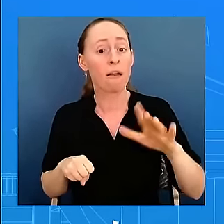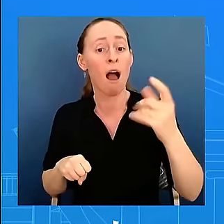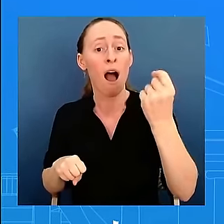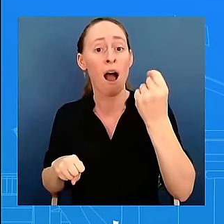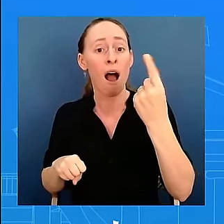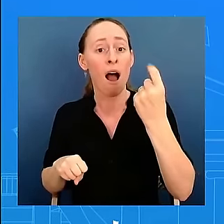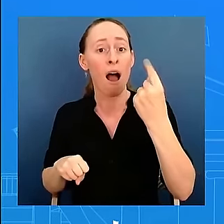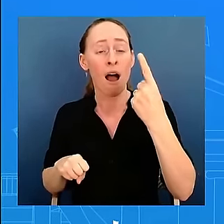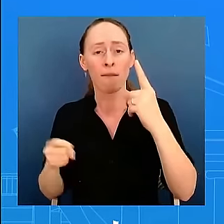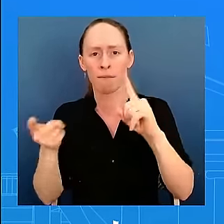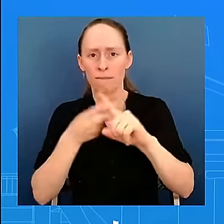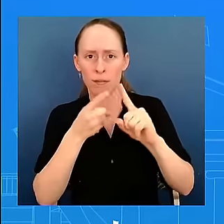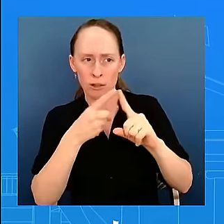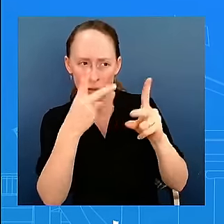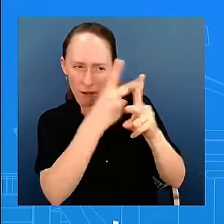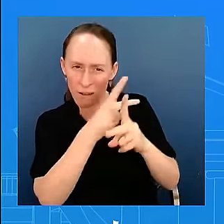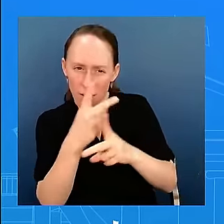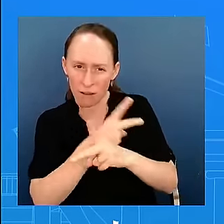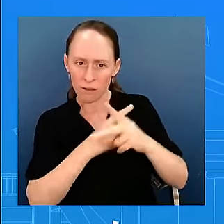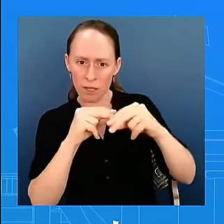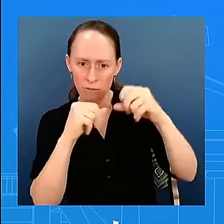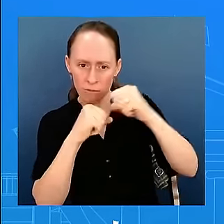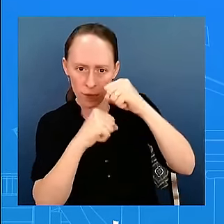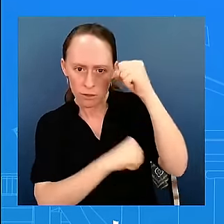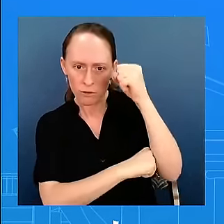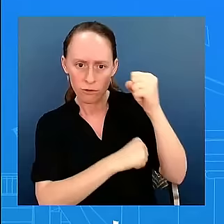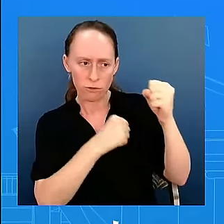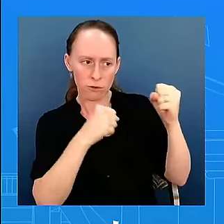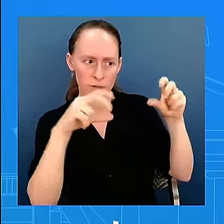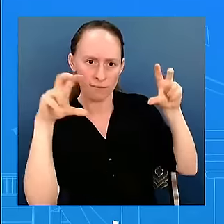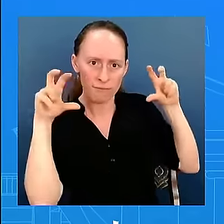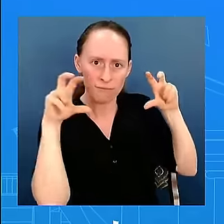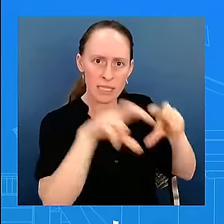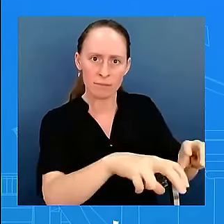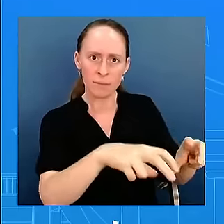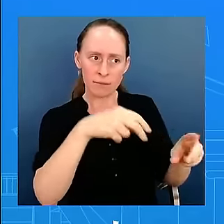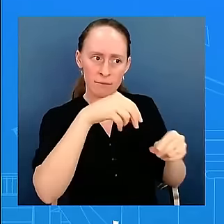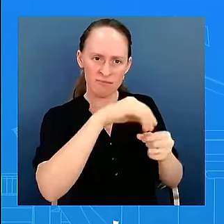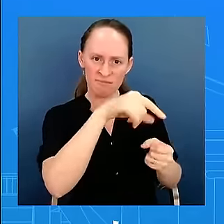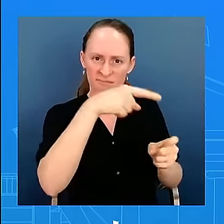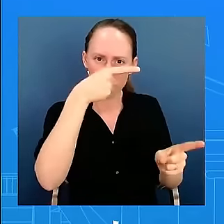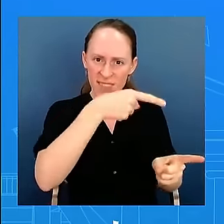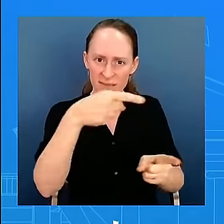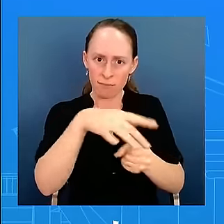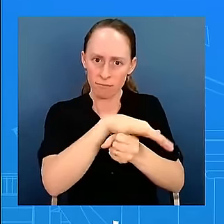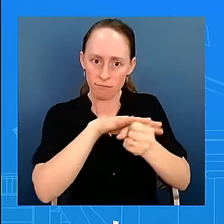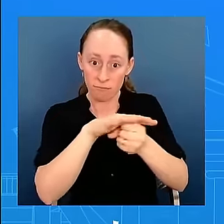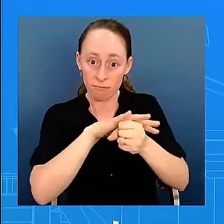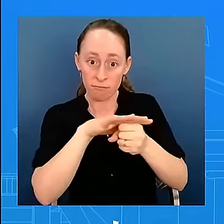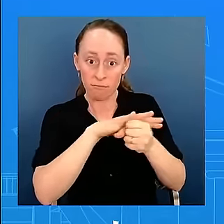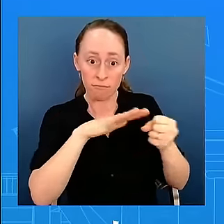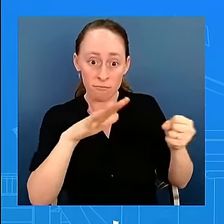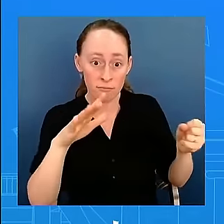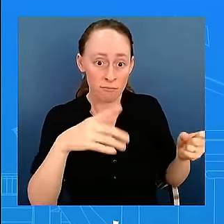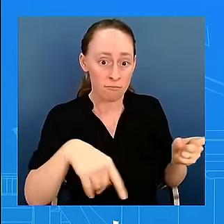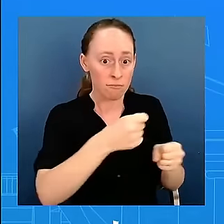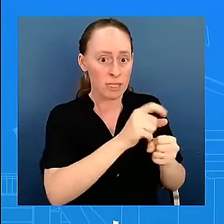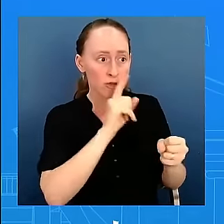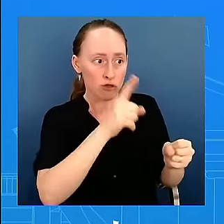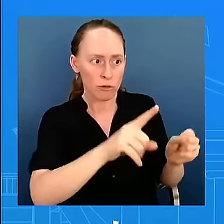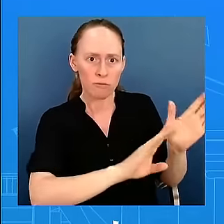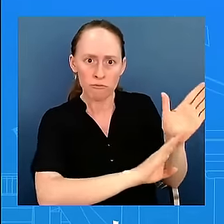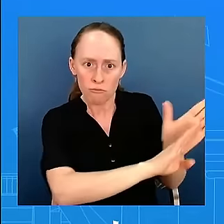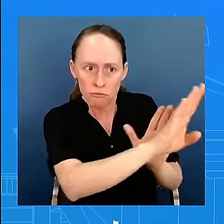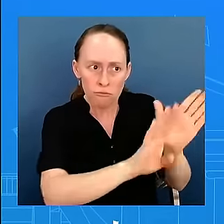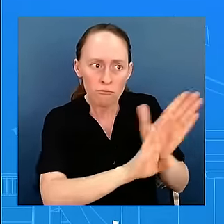corridor, not only just for the movement of commerce, but the jobs that it will create just in its